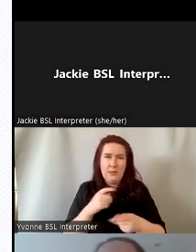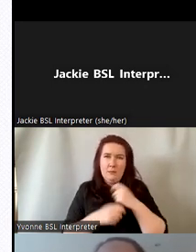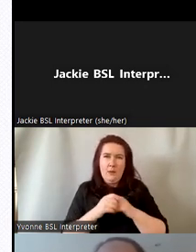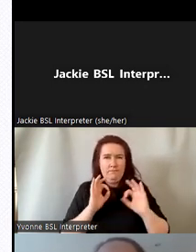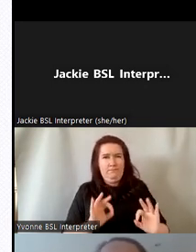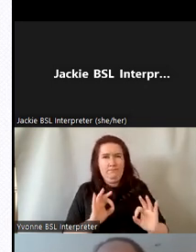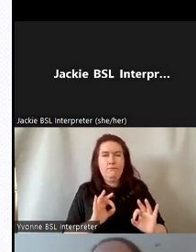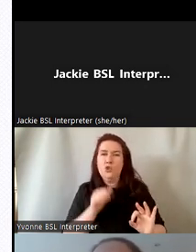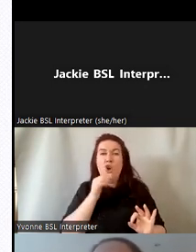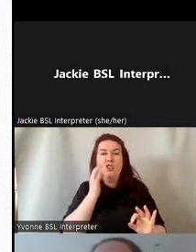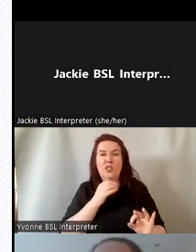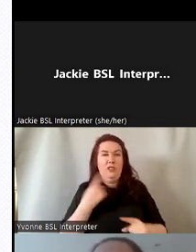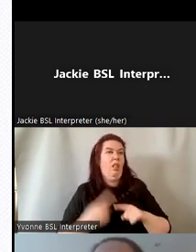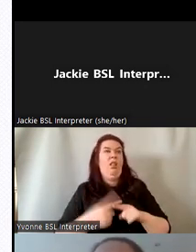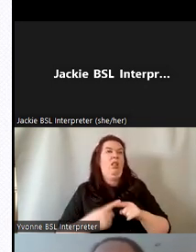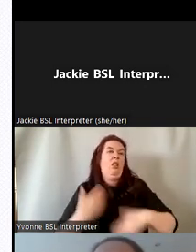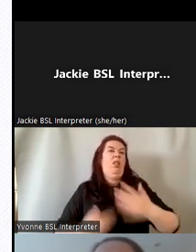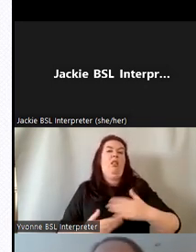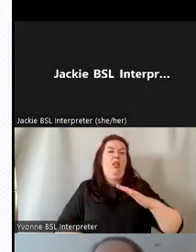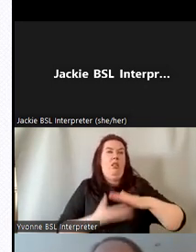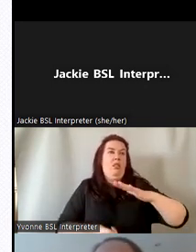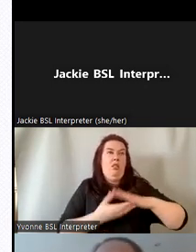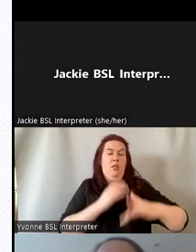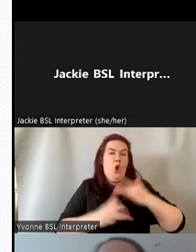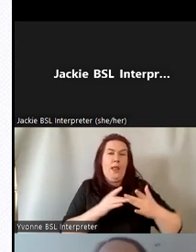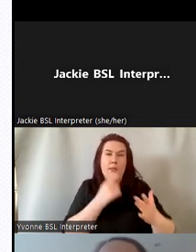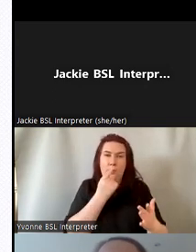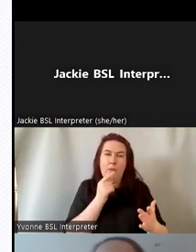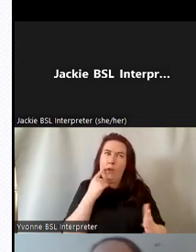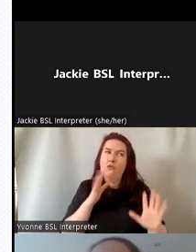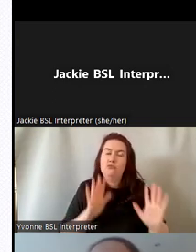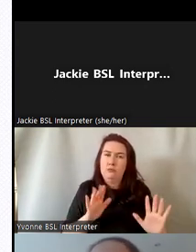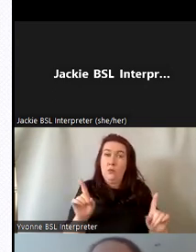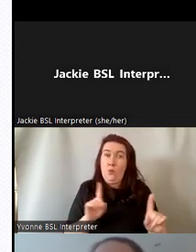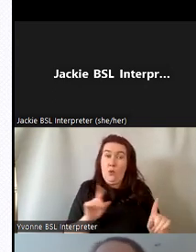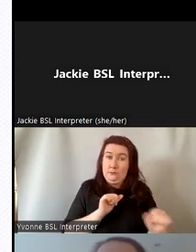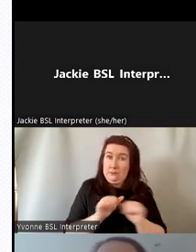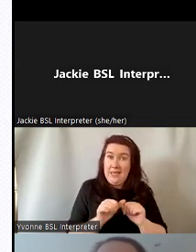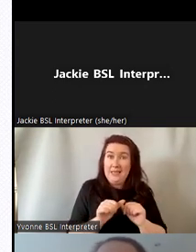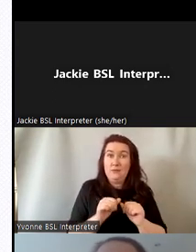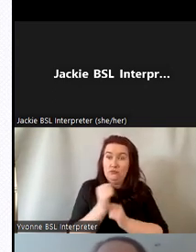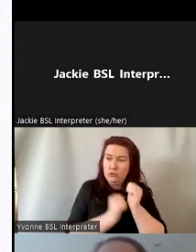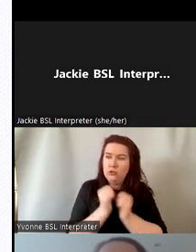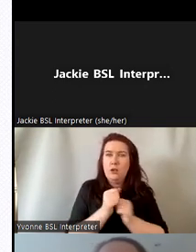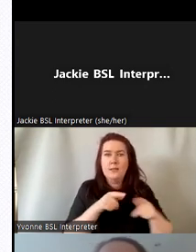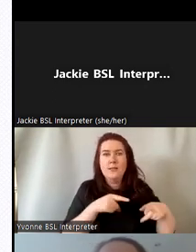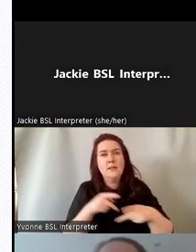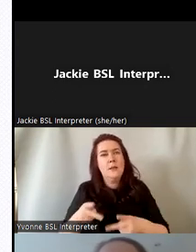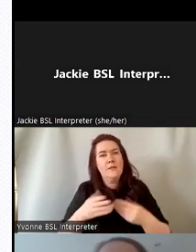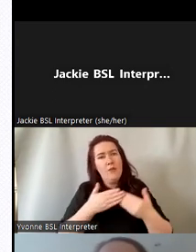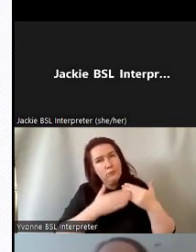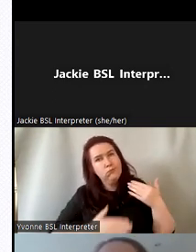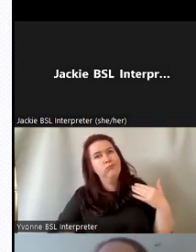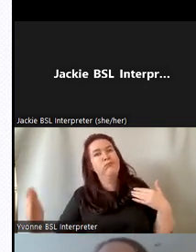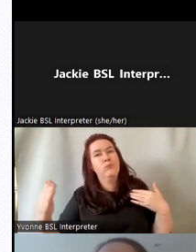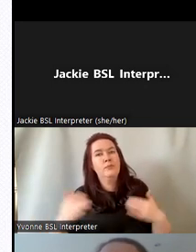as many object photographs and records online as possible but to actually build a system that was going to work in the long term so